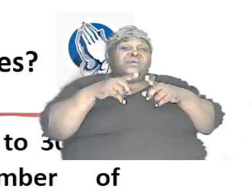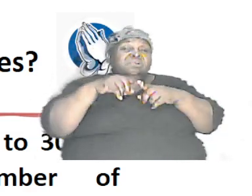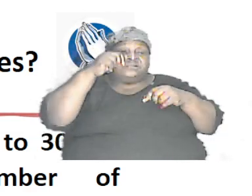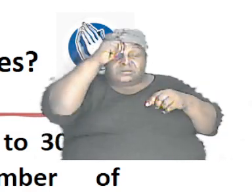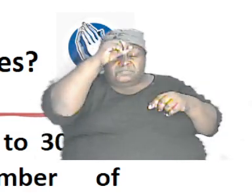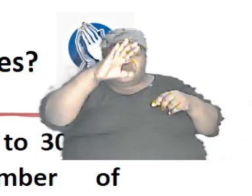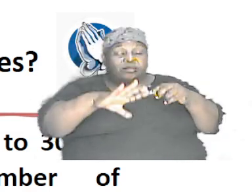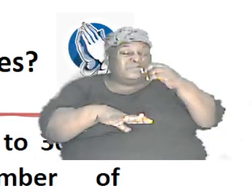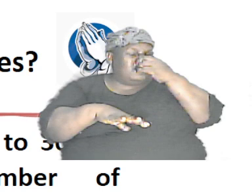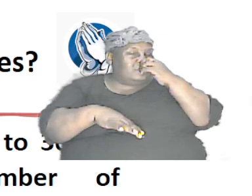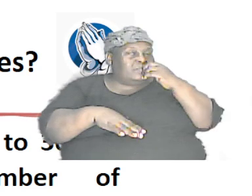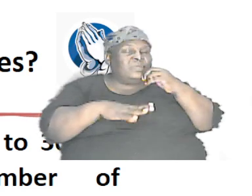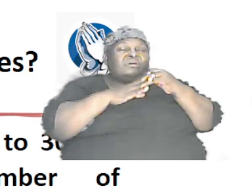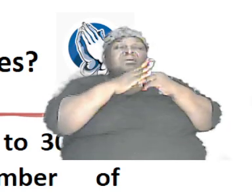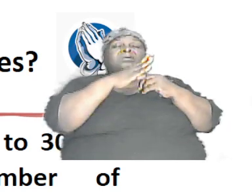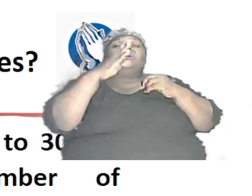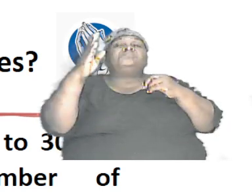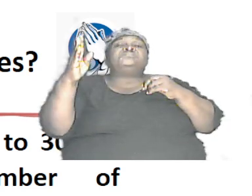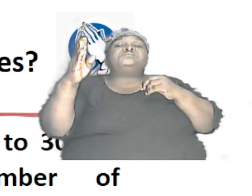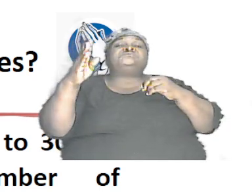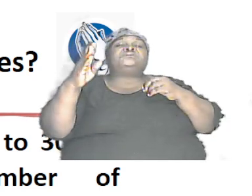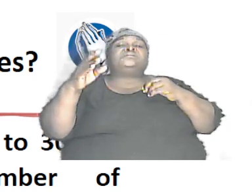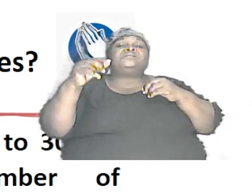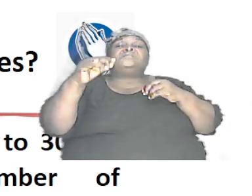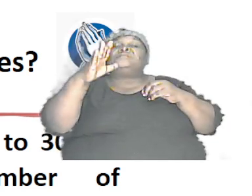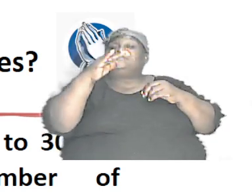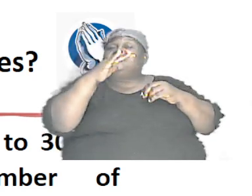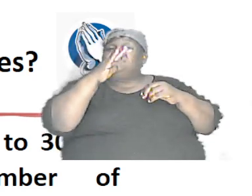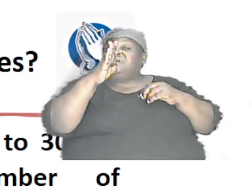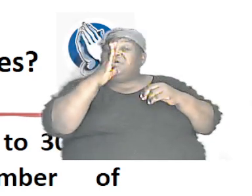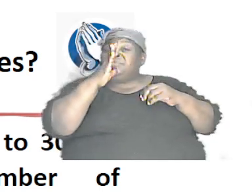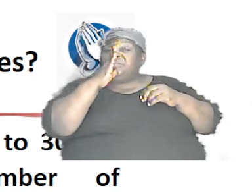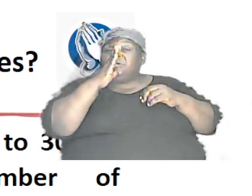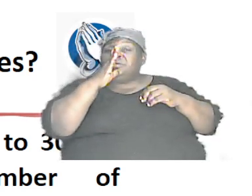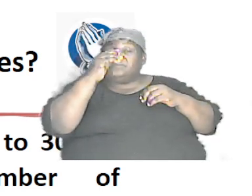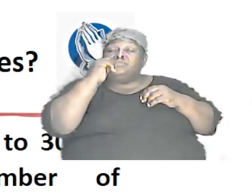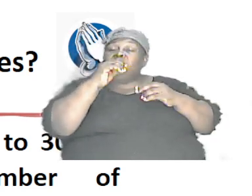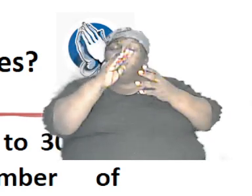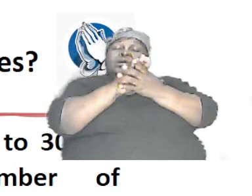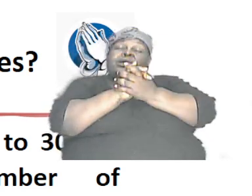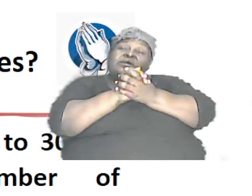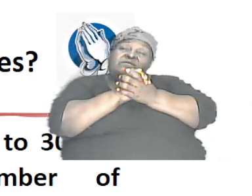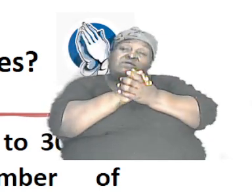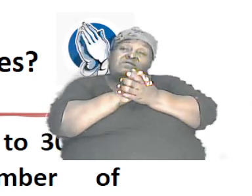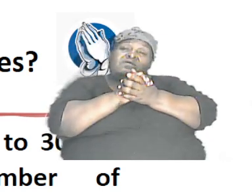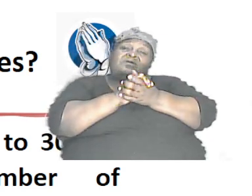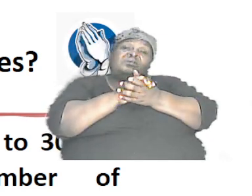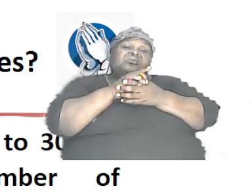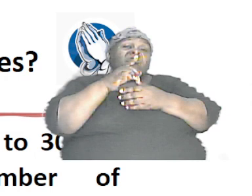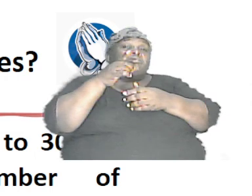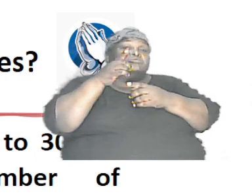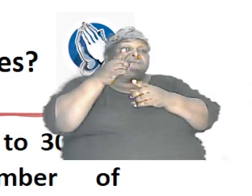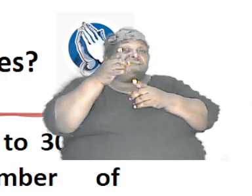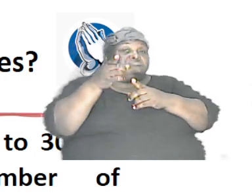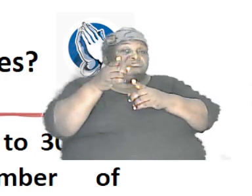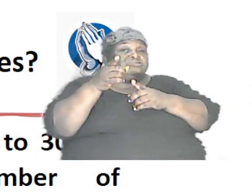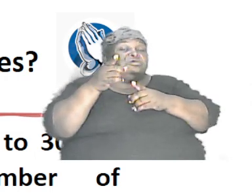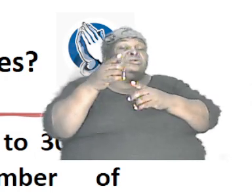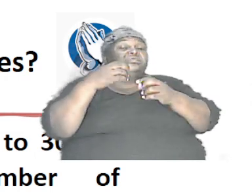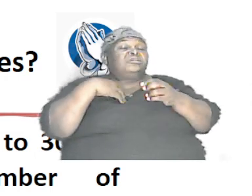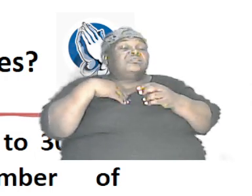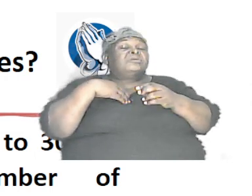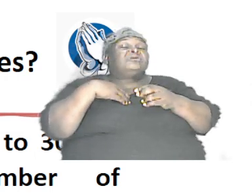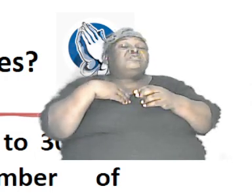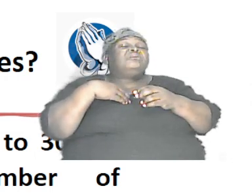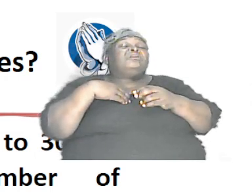beside him there is the female which is his wife and she has her sets of genes